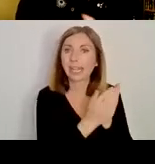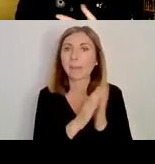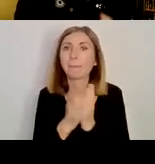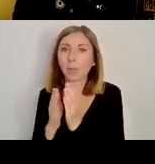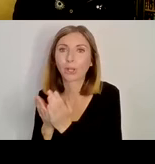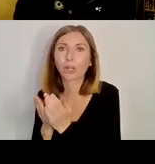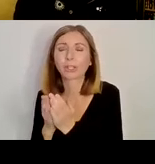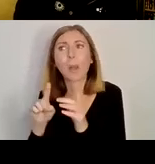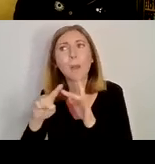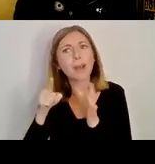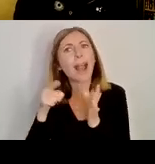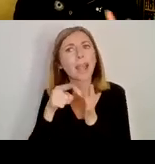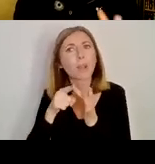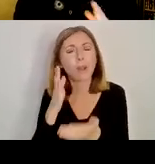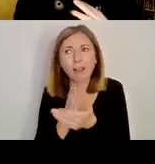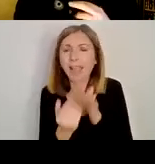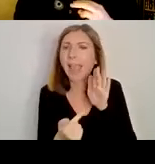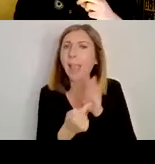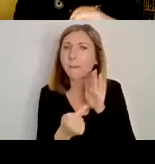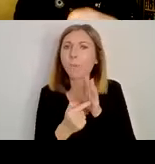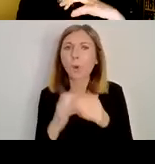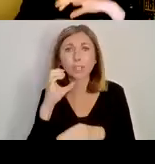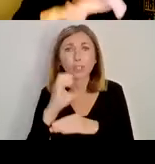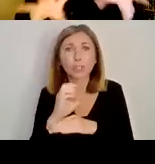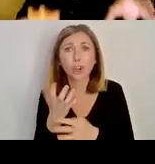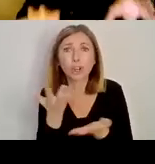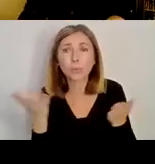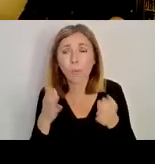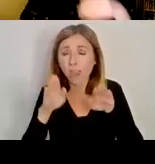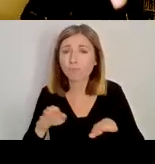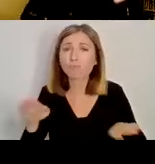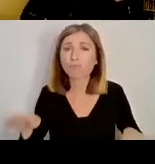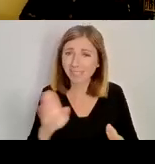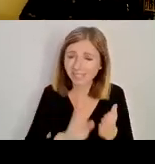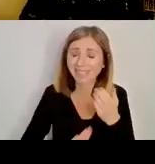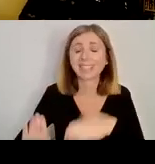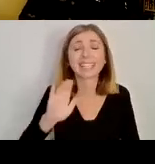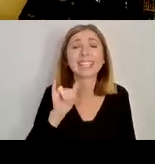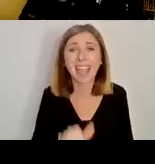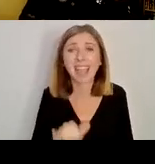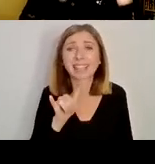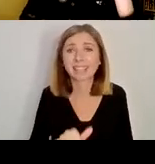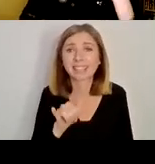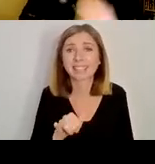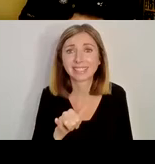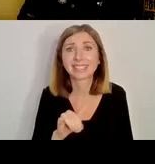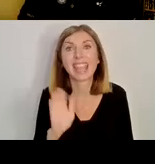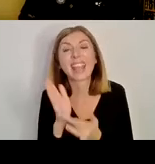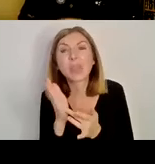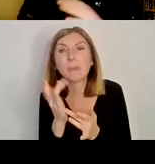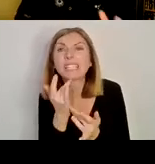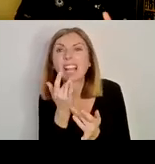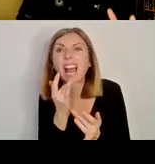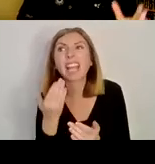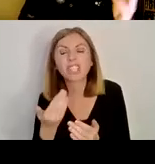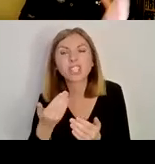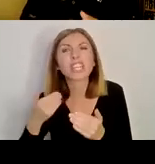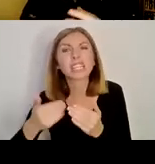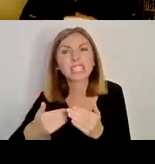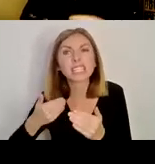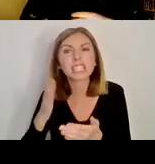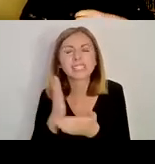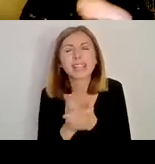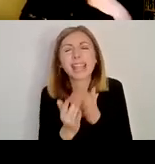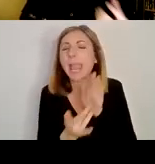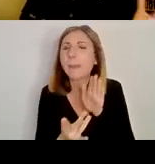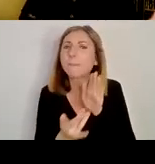in Ireland and Britain, you know, in, in that whole world, in the, in the Middle Ages. It's got a huge significance.